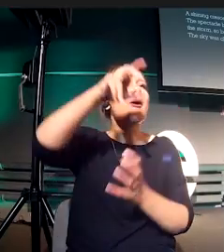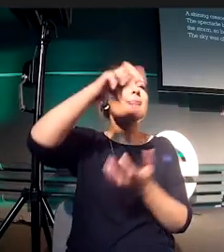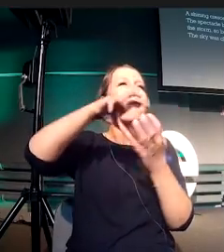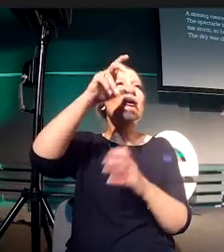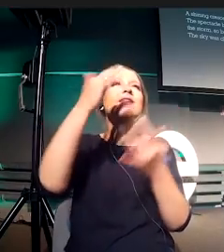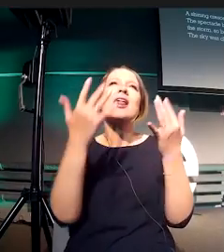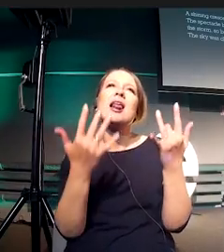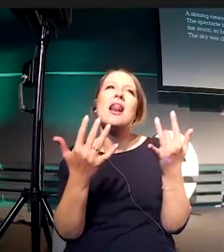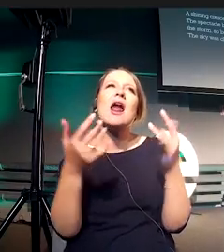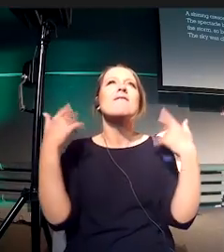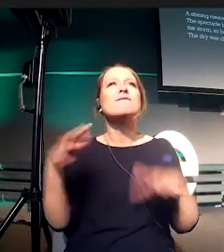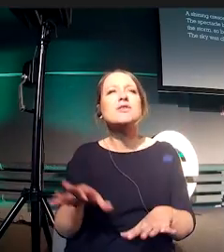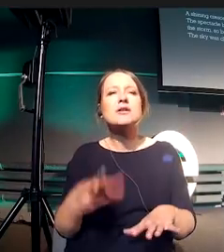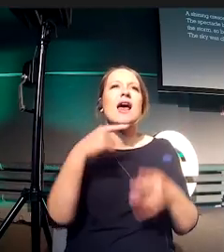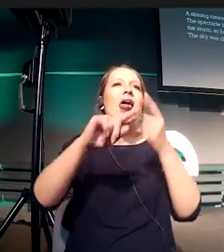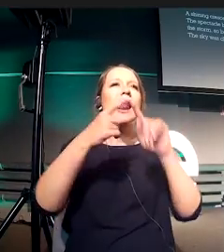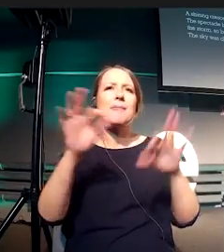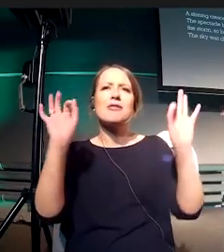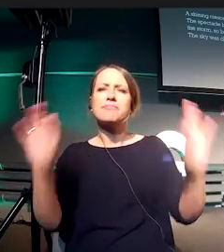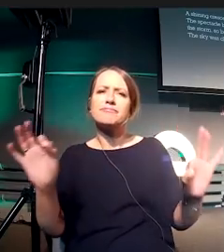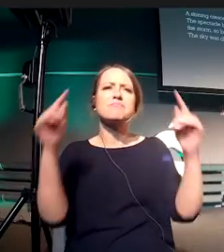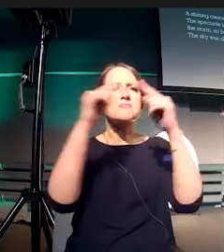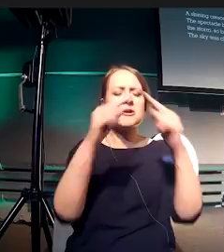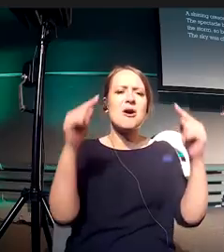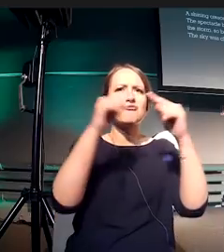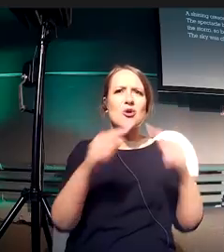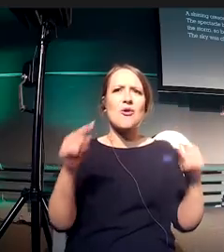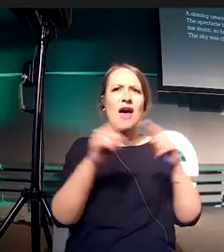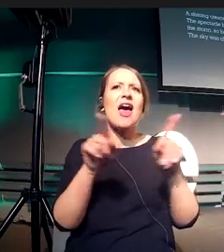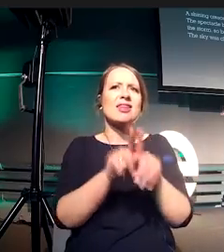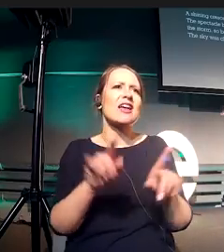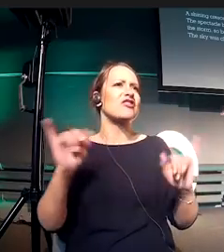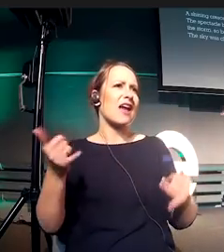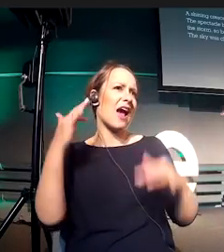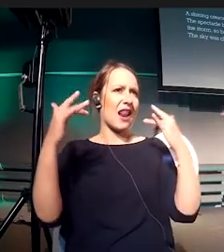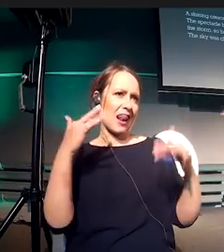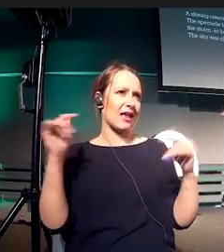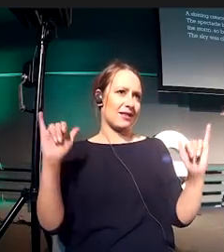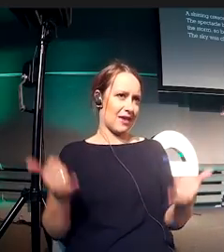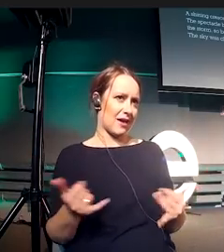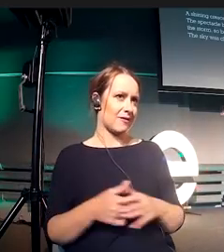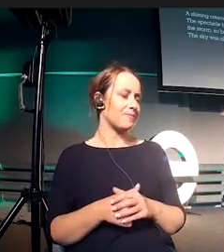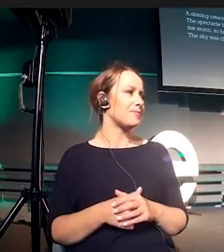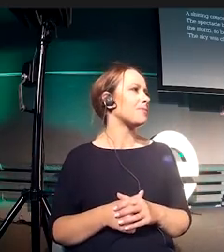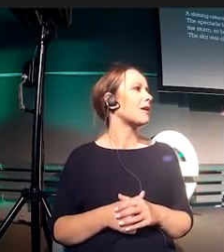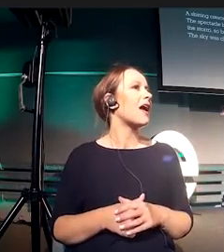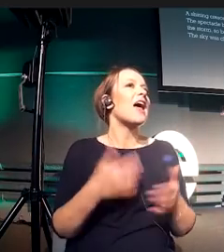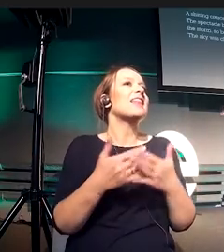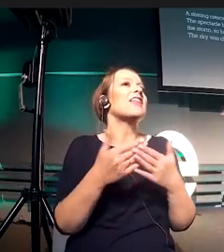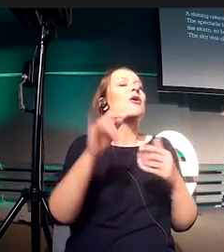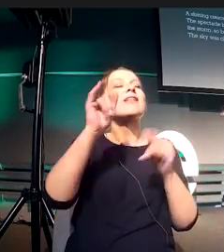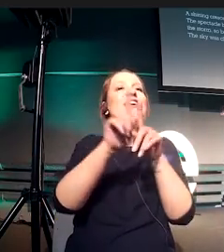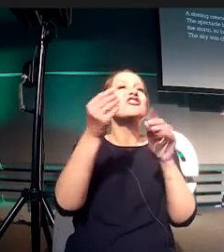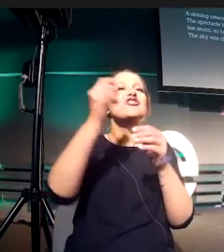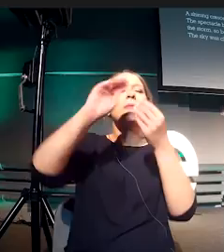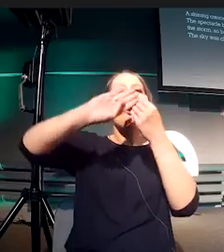clear relation between the title, the subtitle, the spacing, and all the different running that's coming